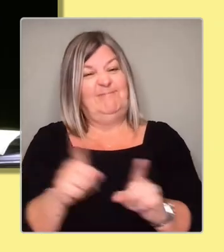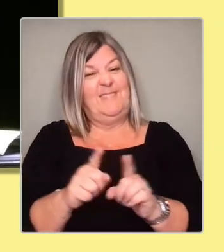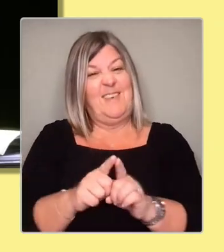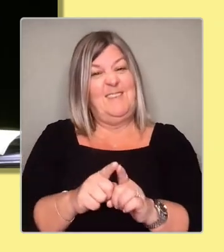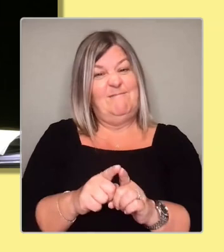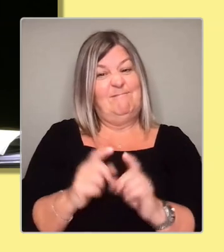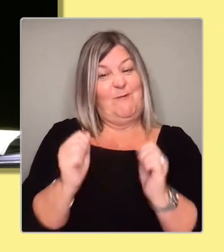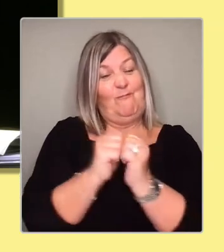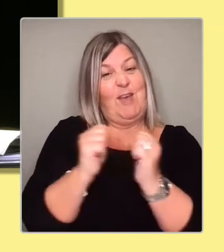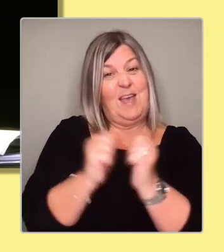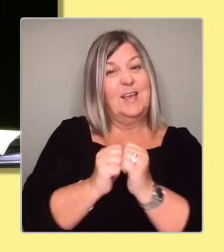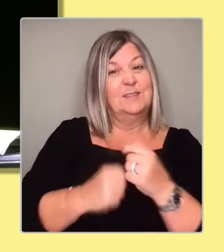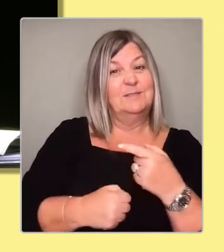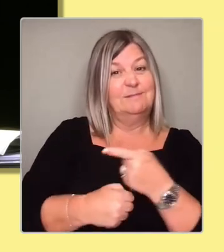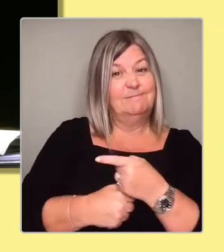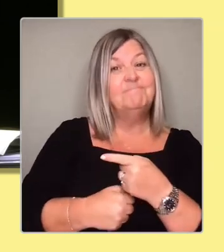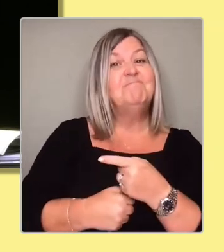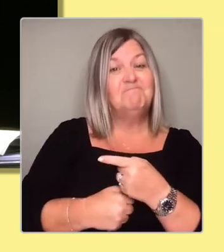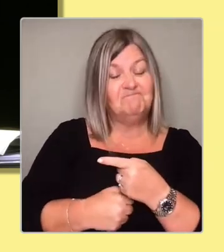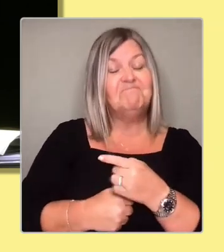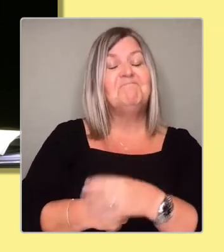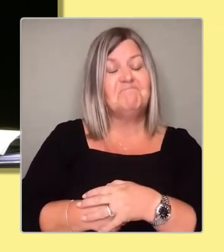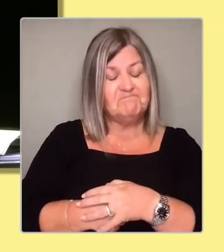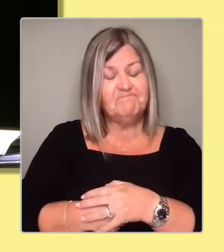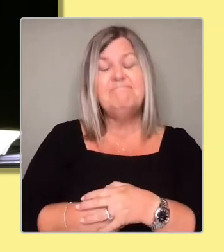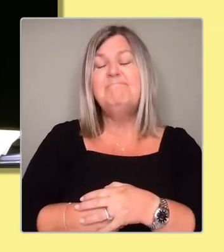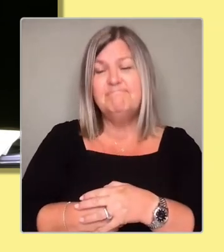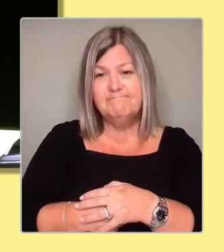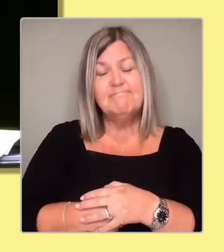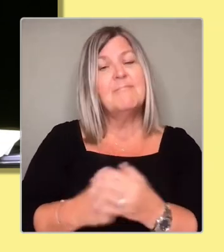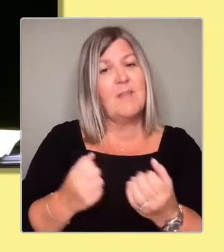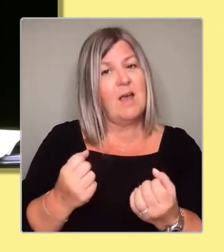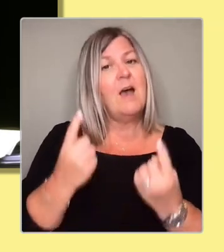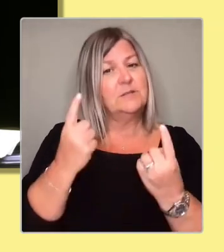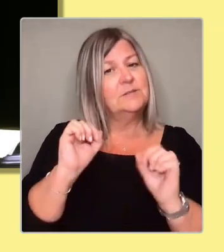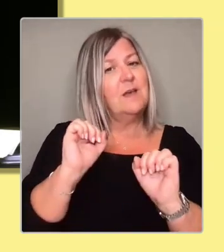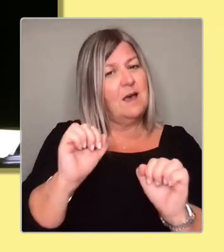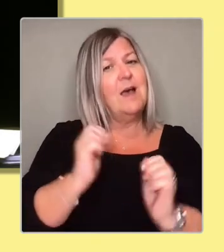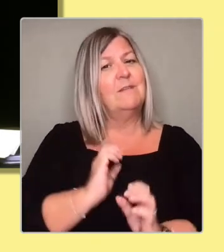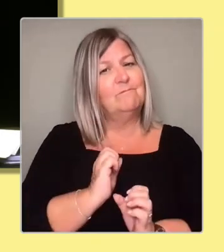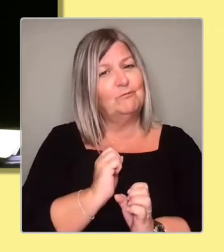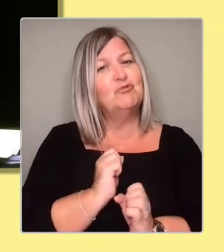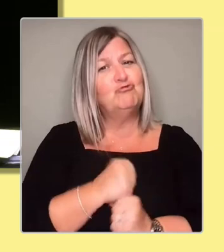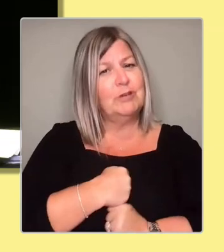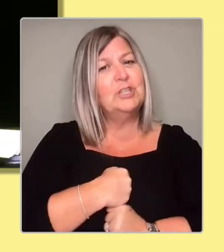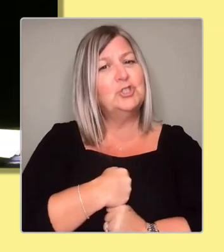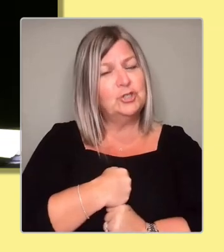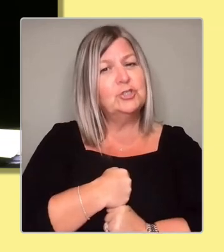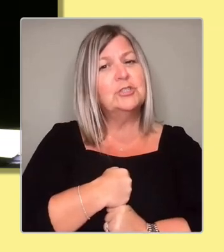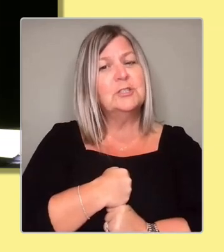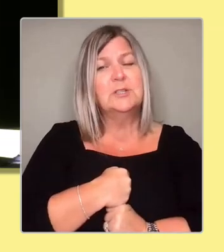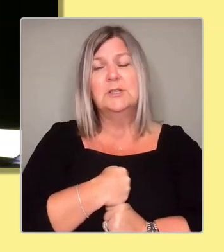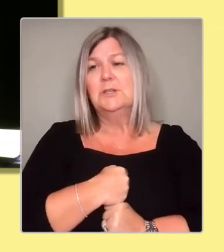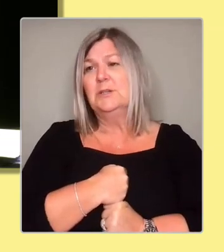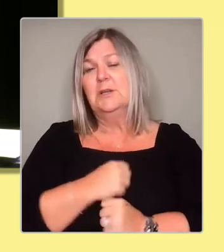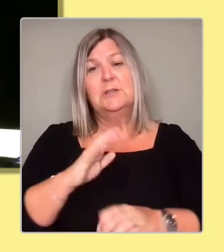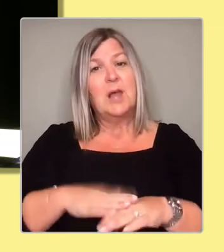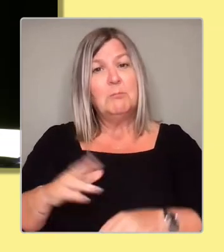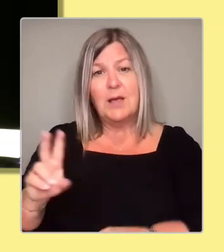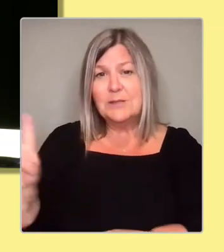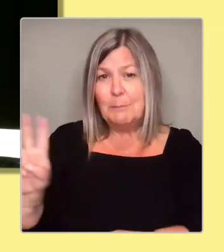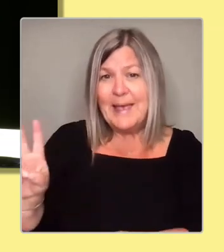absolutely understand your frustration. You know, whether you're a parent, a grandparent, actually, regardless of whether you are,